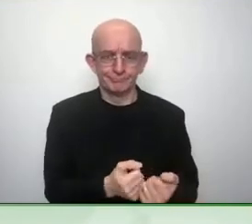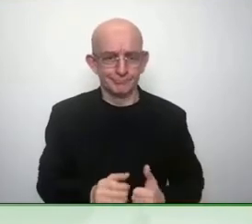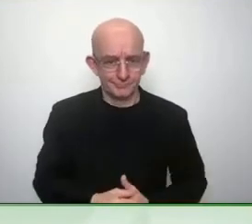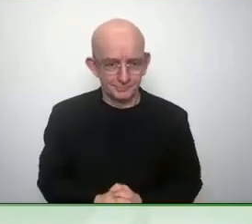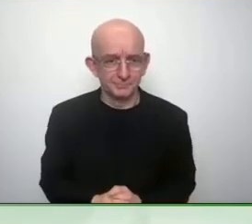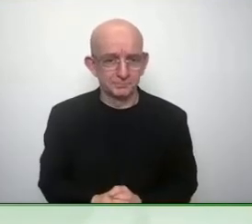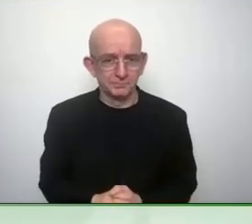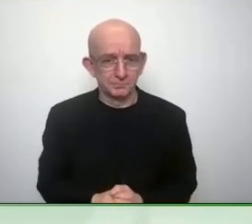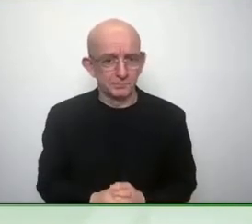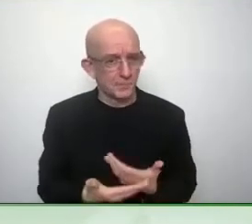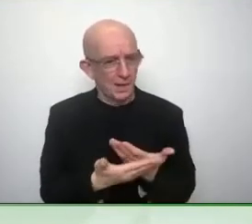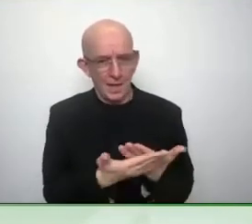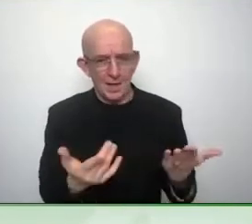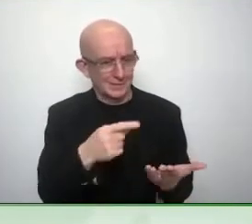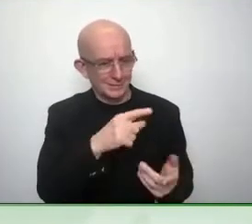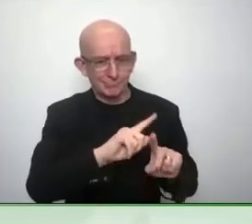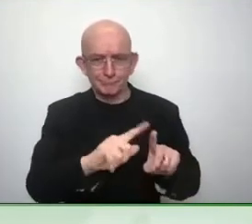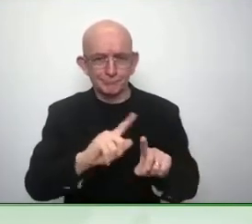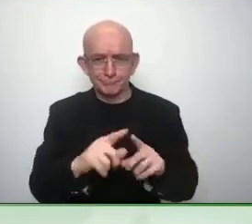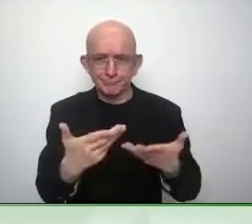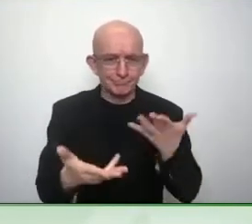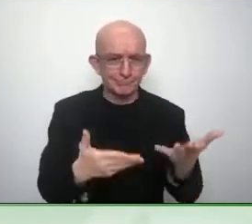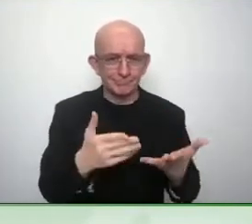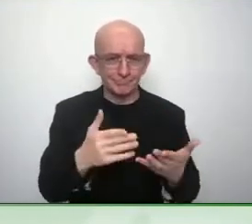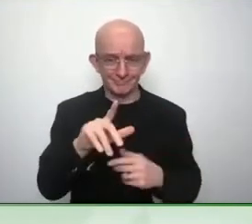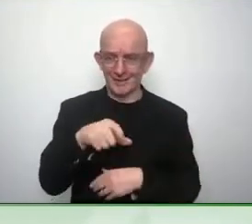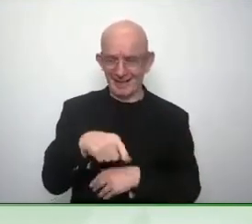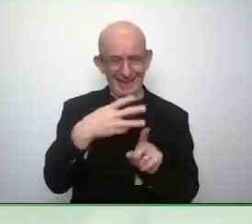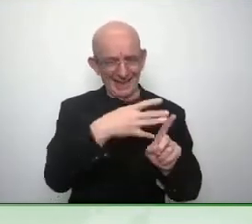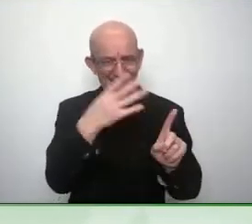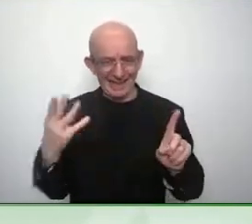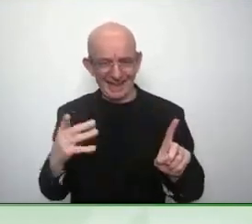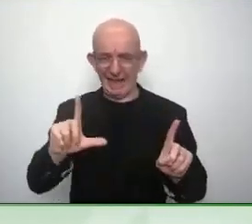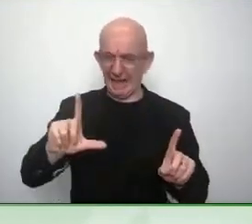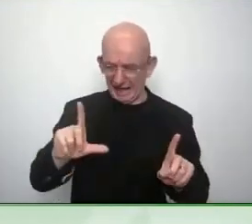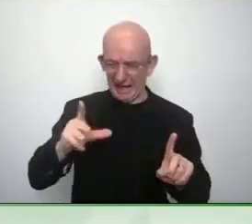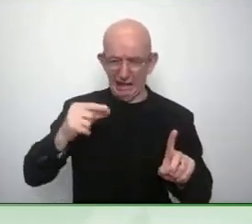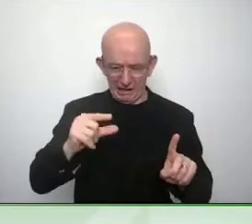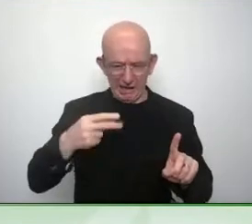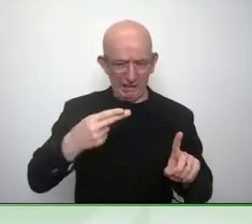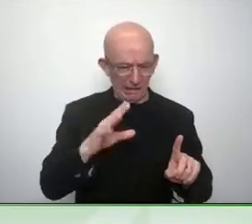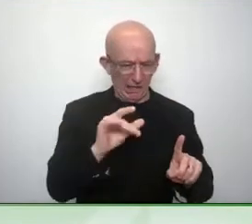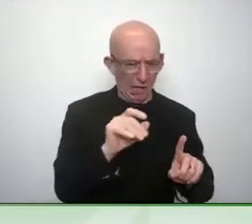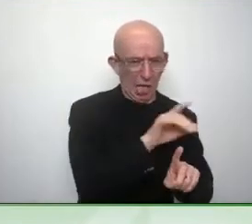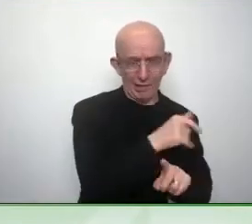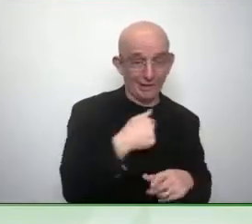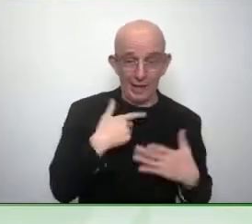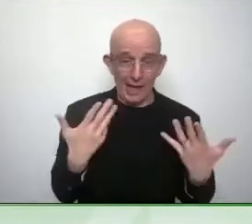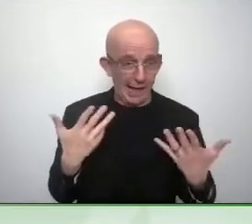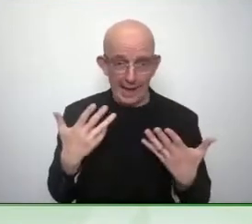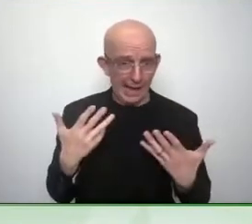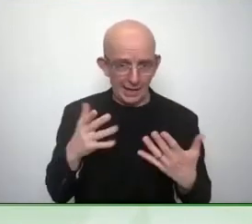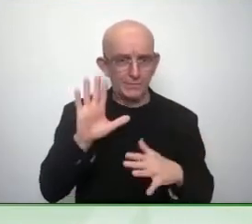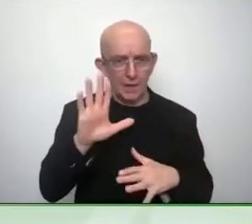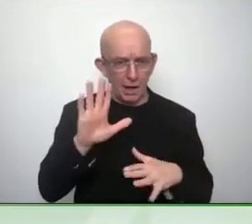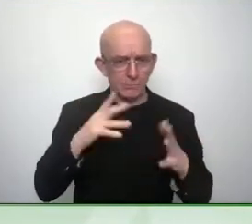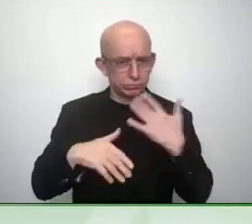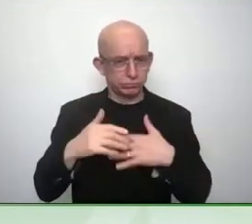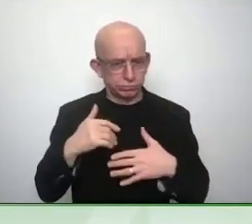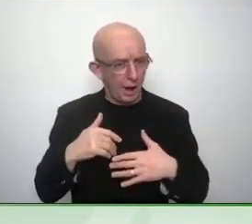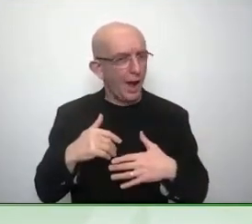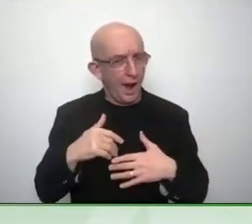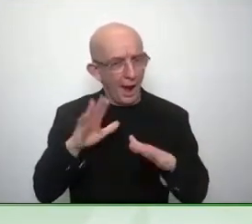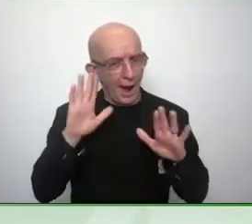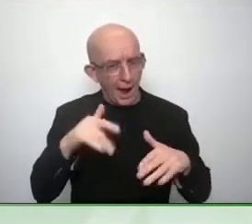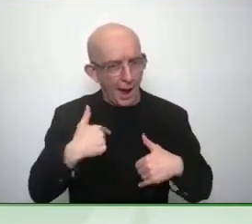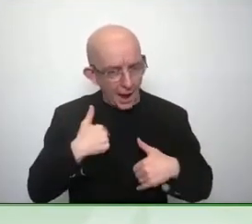to keep talking four more minutes I've got okay four minutes you see I own the fact that I can't see very well um look I